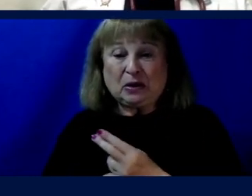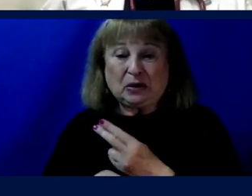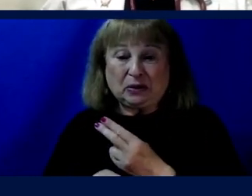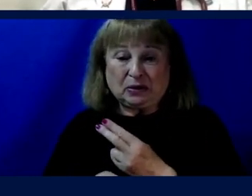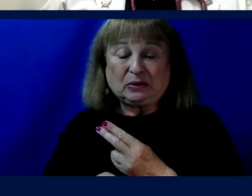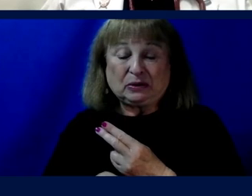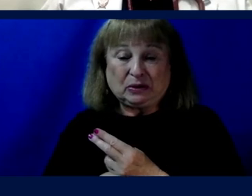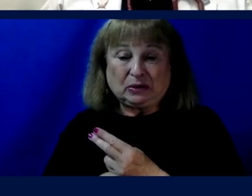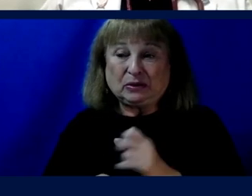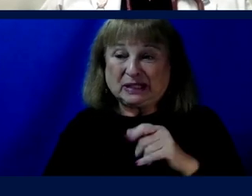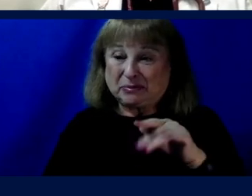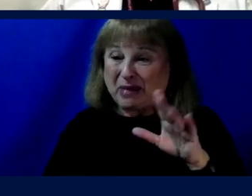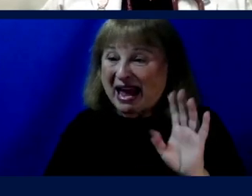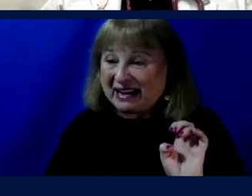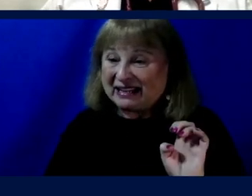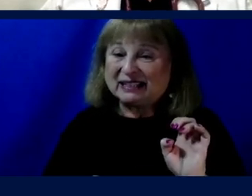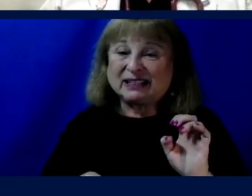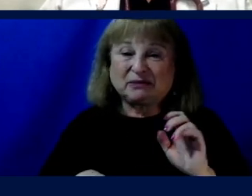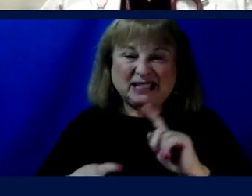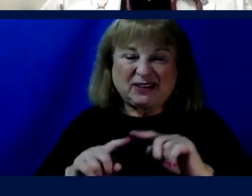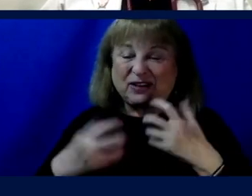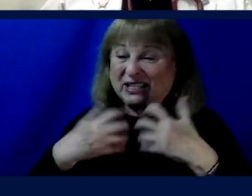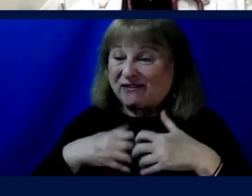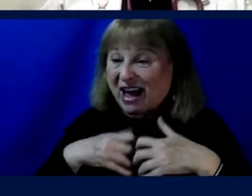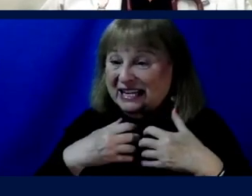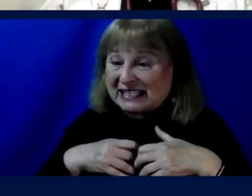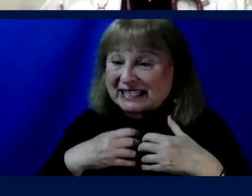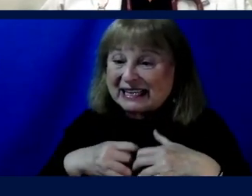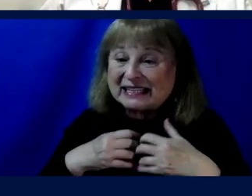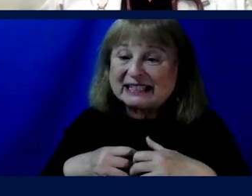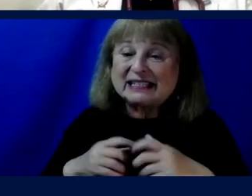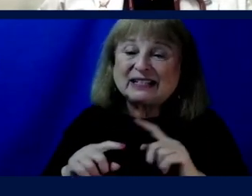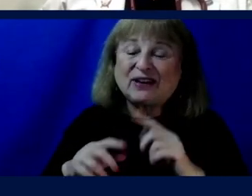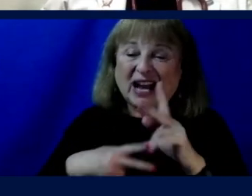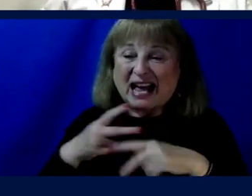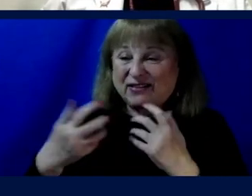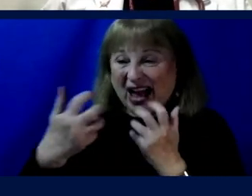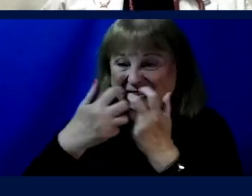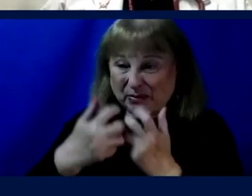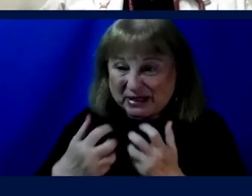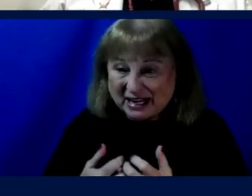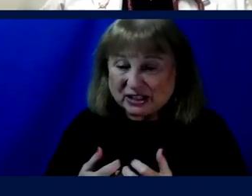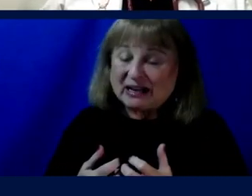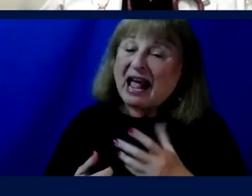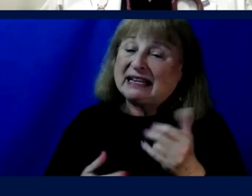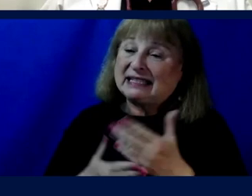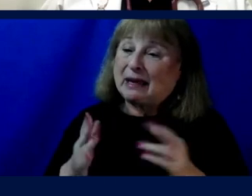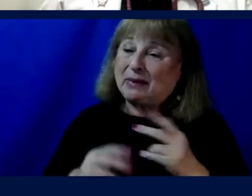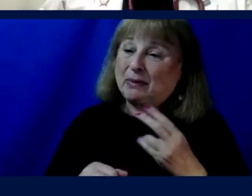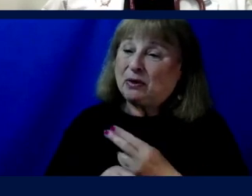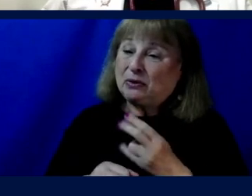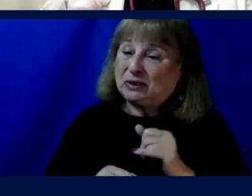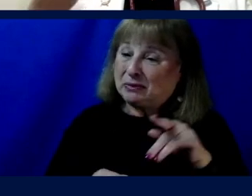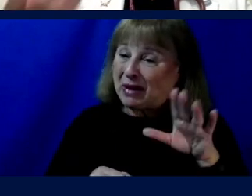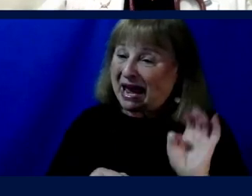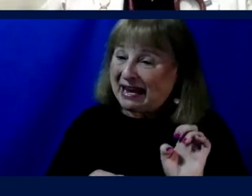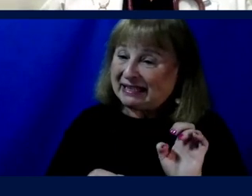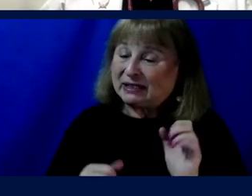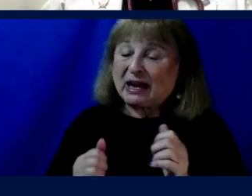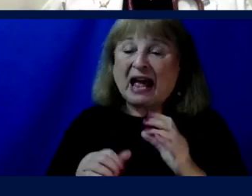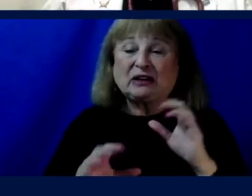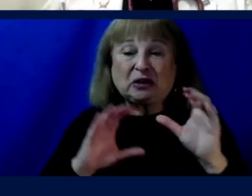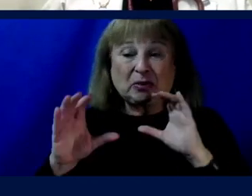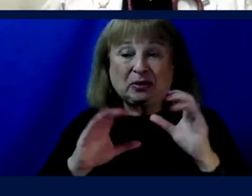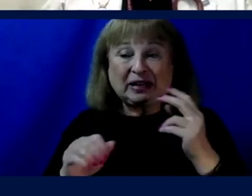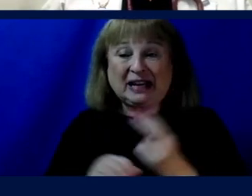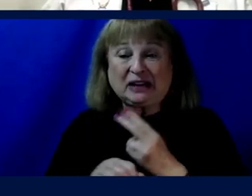using various sorts of assistive devices due to adaptations in their vision, and then several people who navigate spaces and communicate